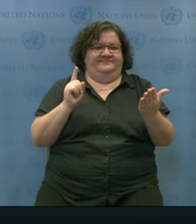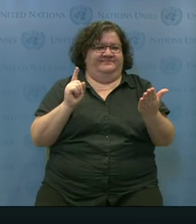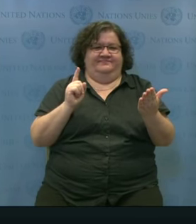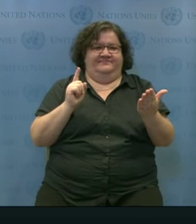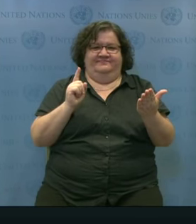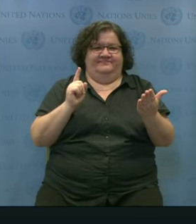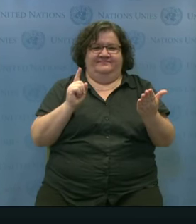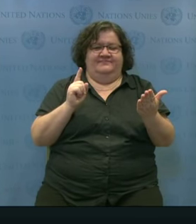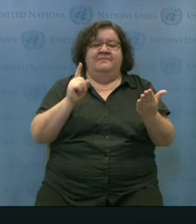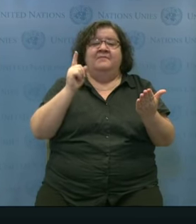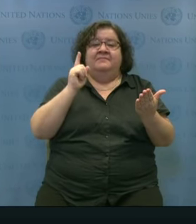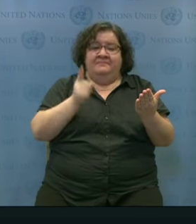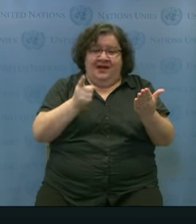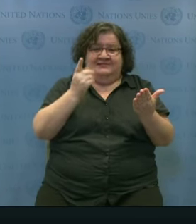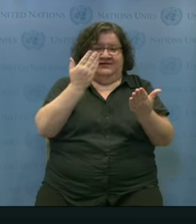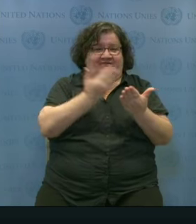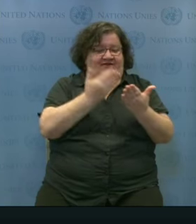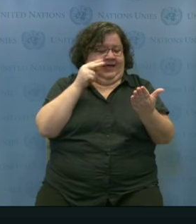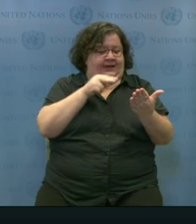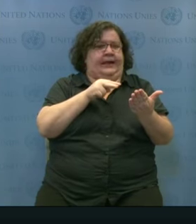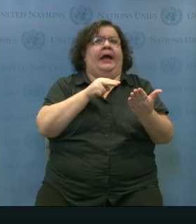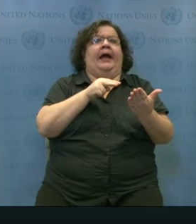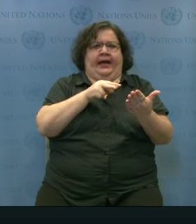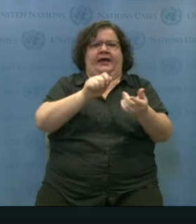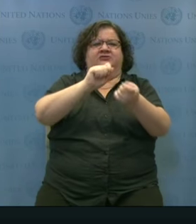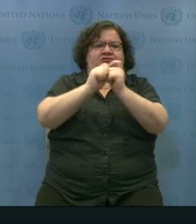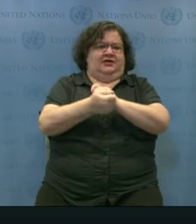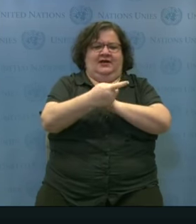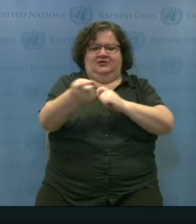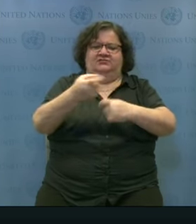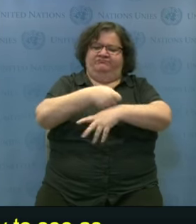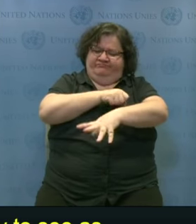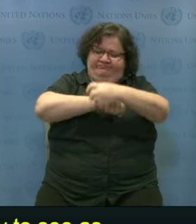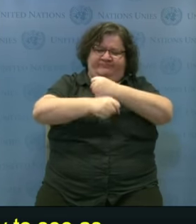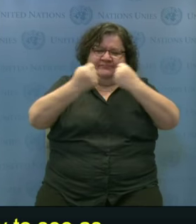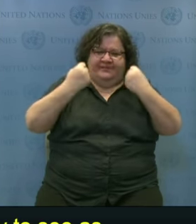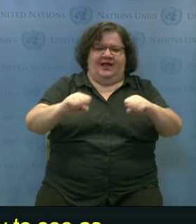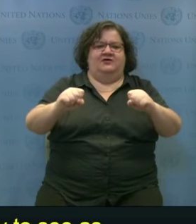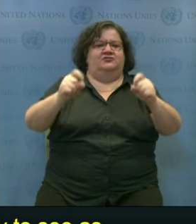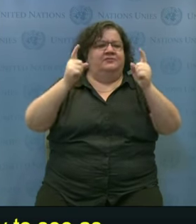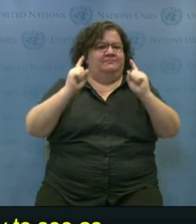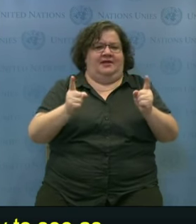that we need to undertake urgently to bring about this change.